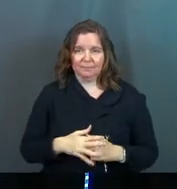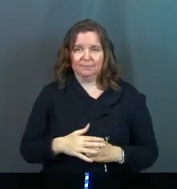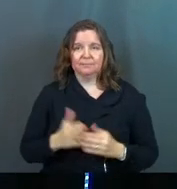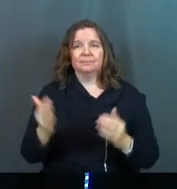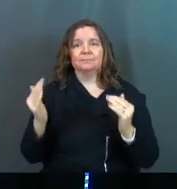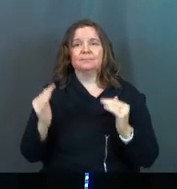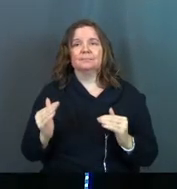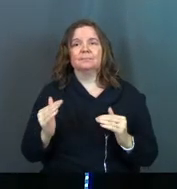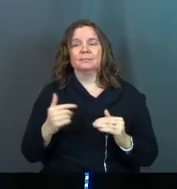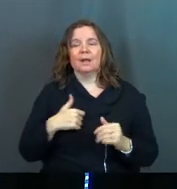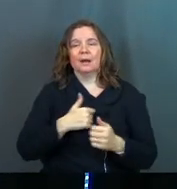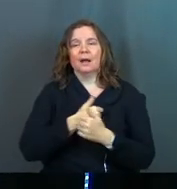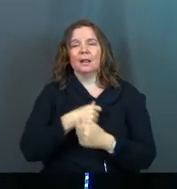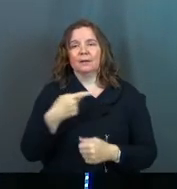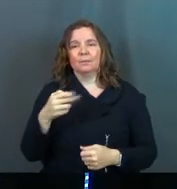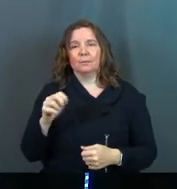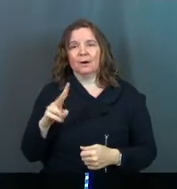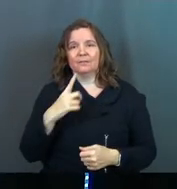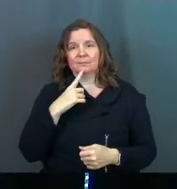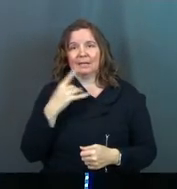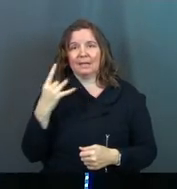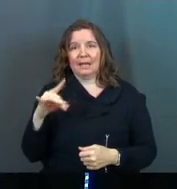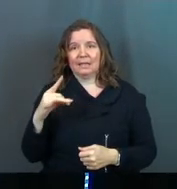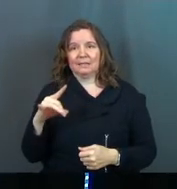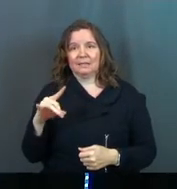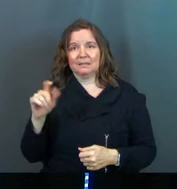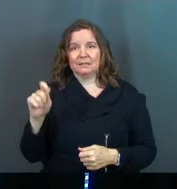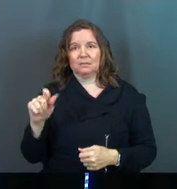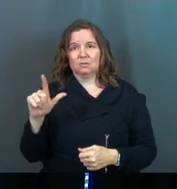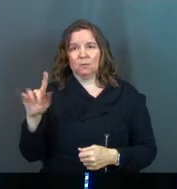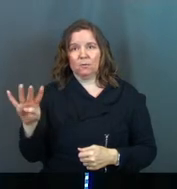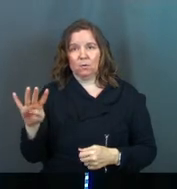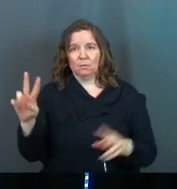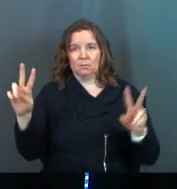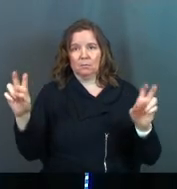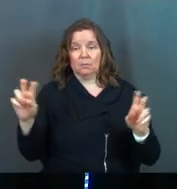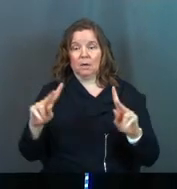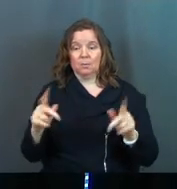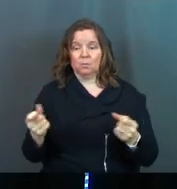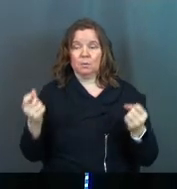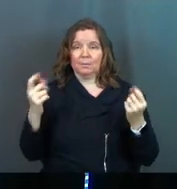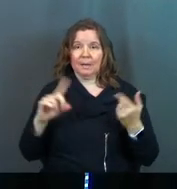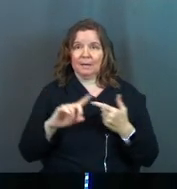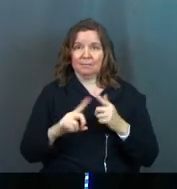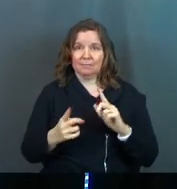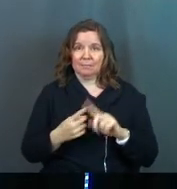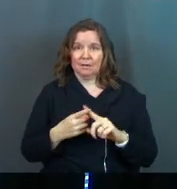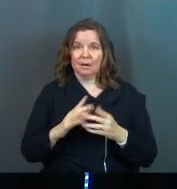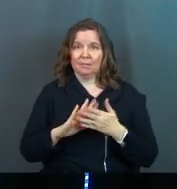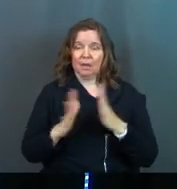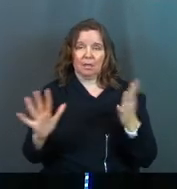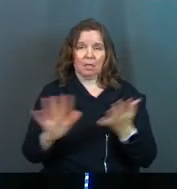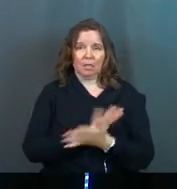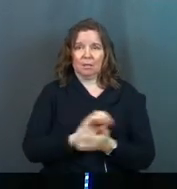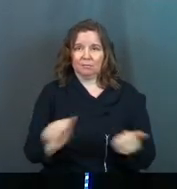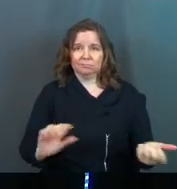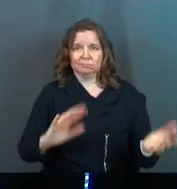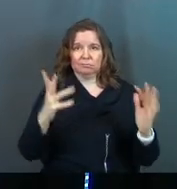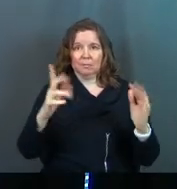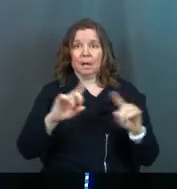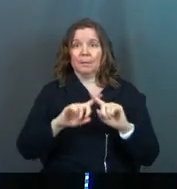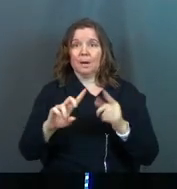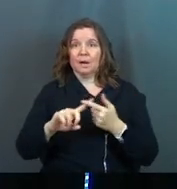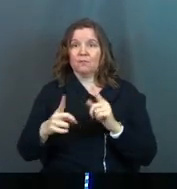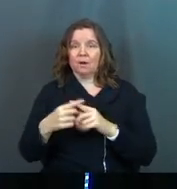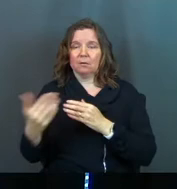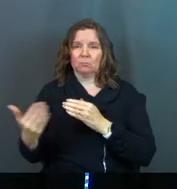Next, I love what Proverbs says here. Proverbs 18, 24. It says, person with many companions may come to ruin but there is a friend that